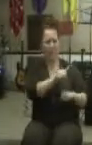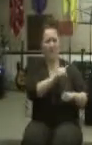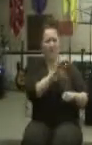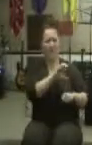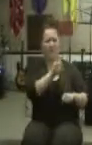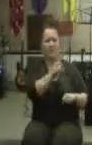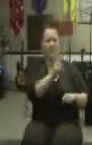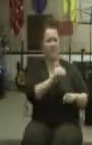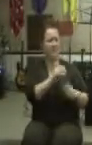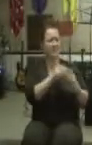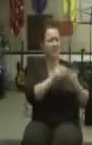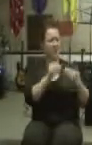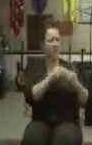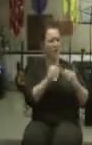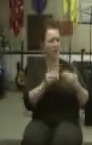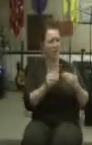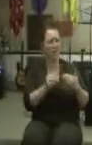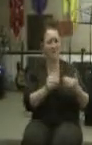saved $160.